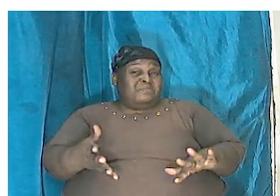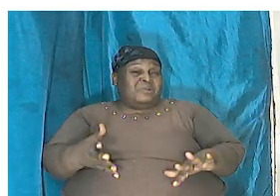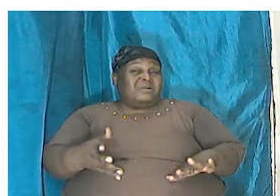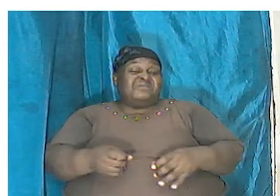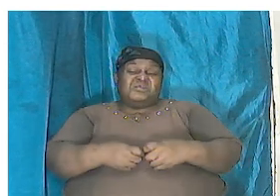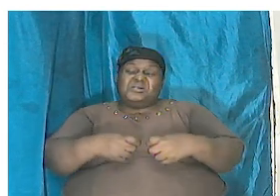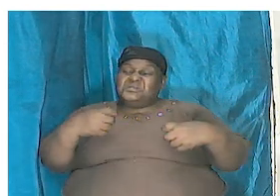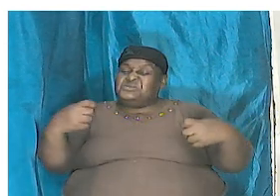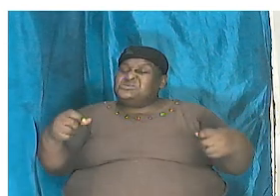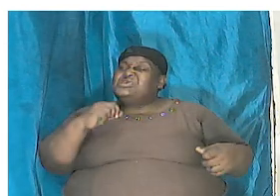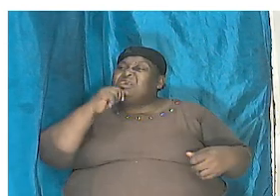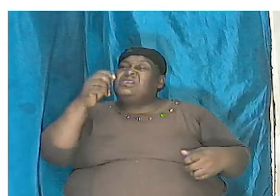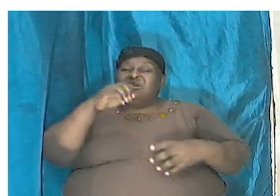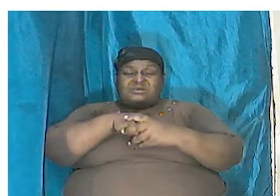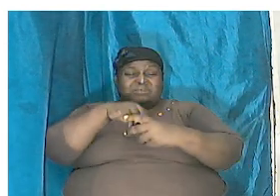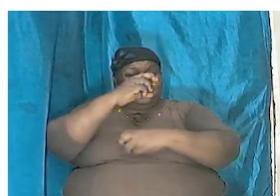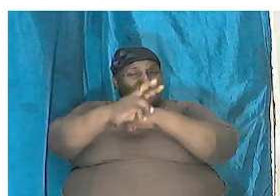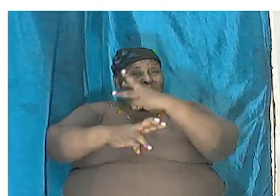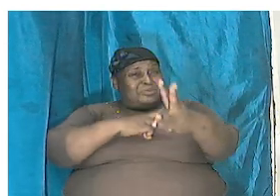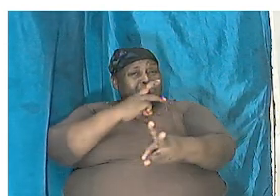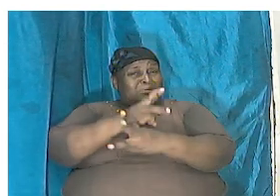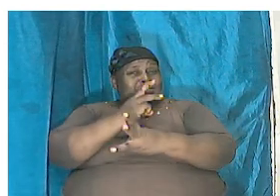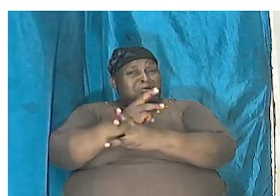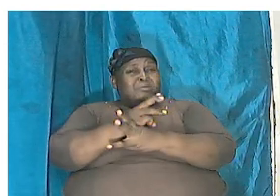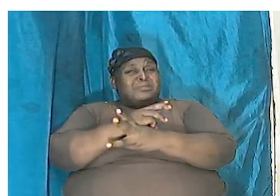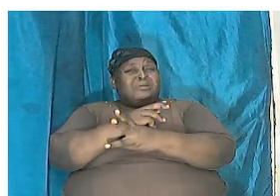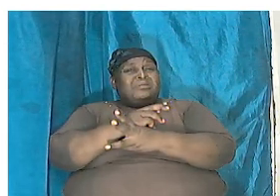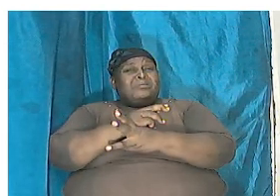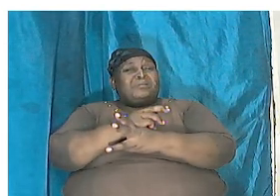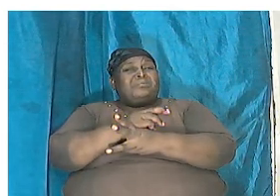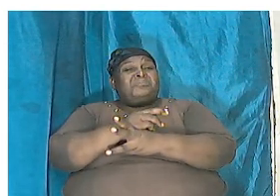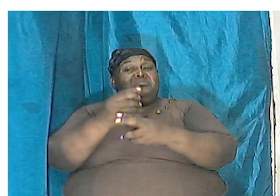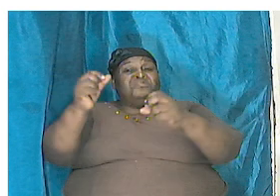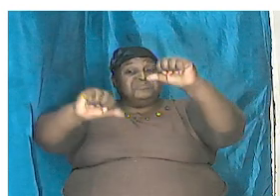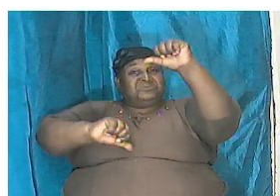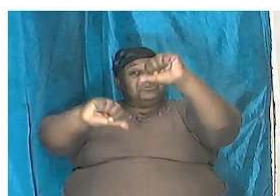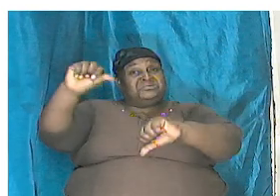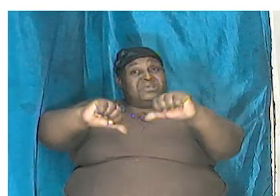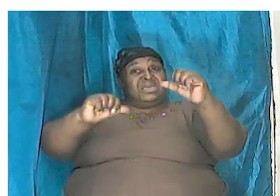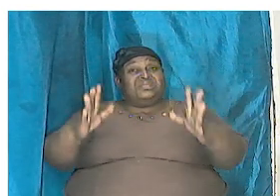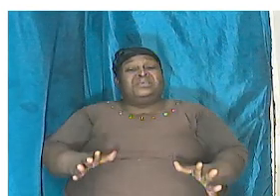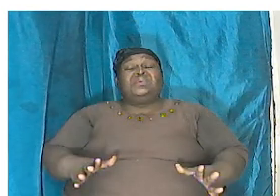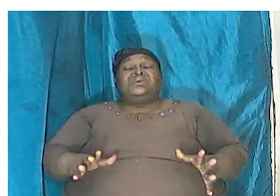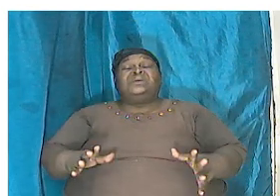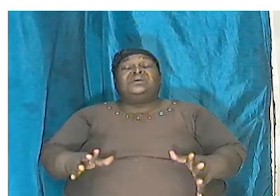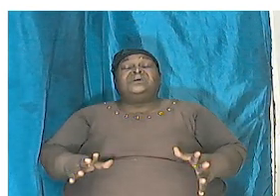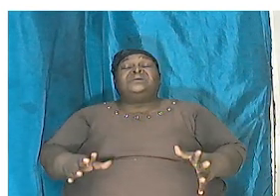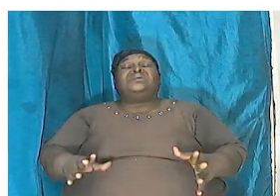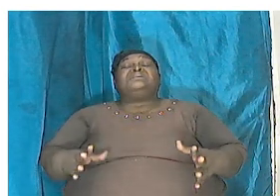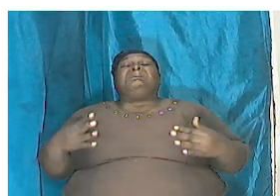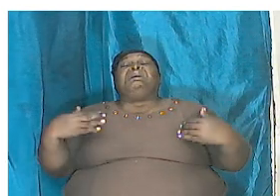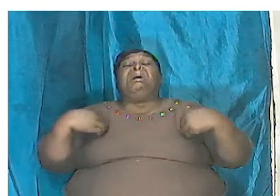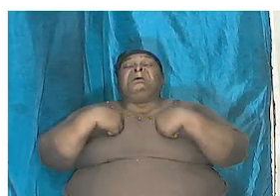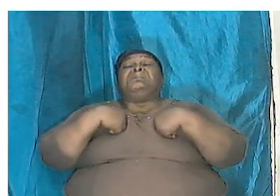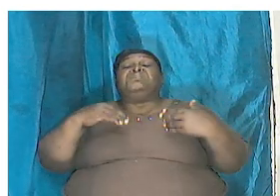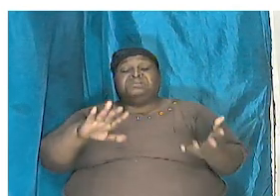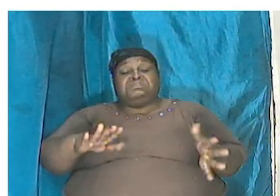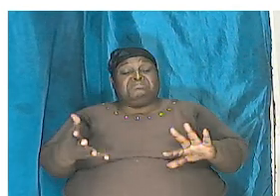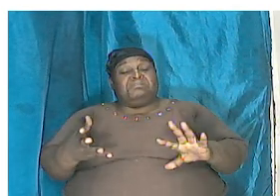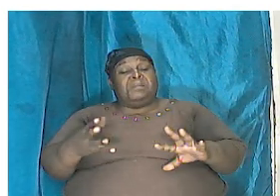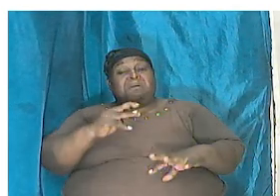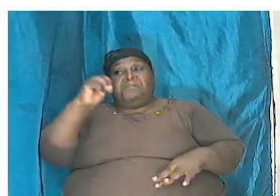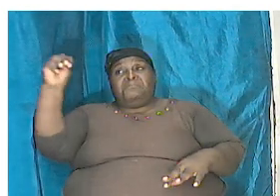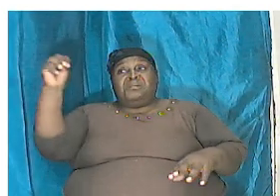sin was not yet in the world but the scientist tells us that the dinosaurs died millions of years